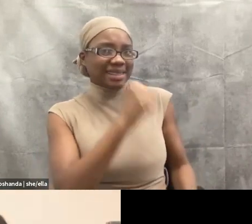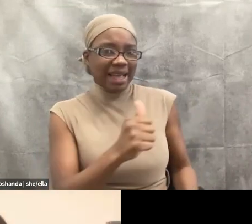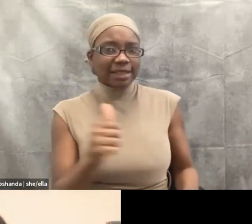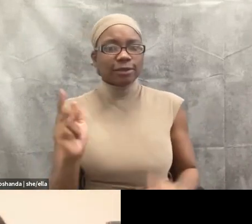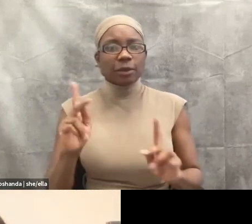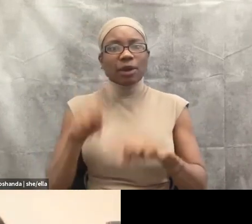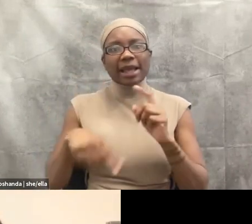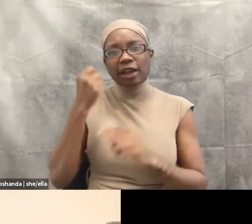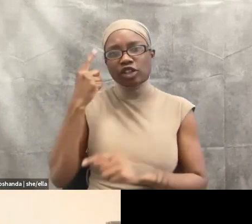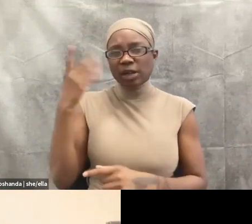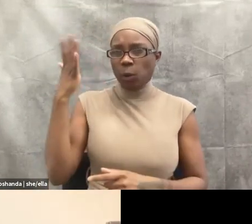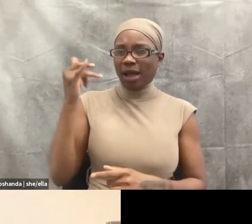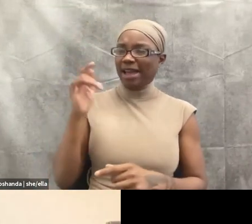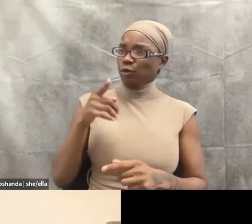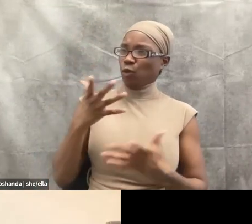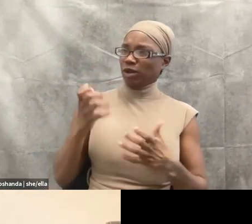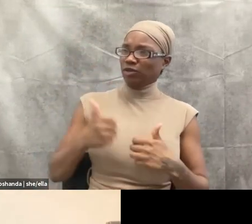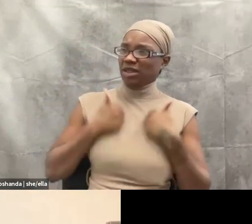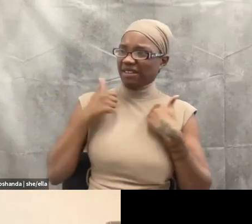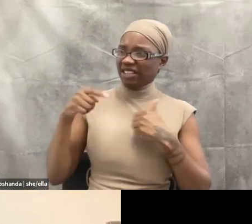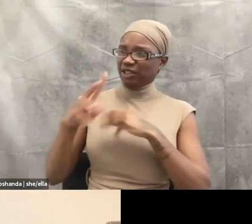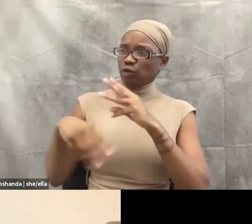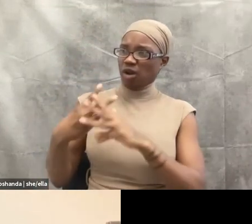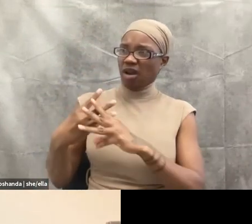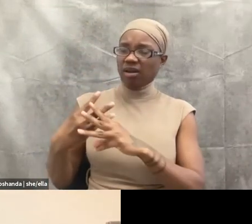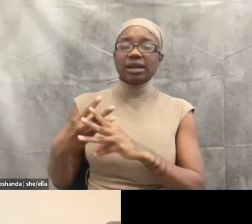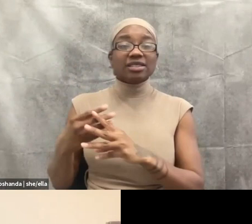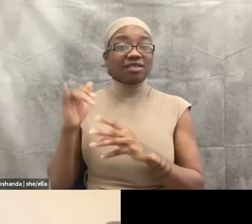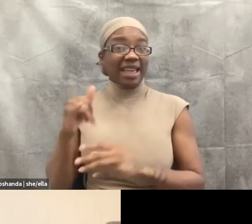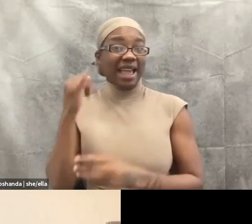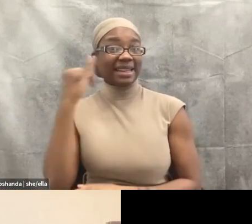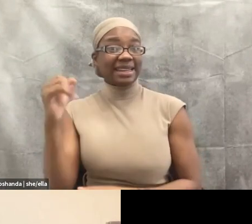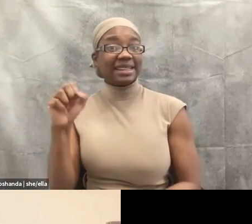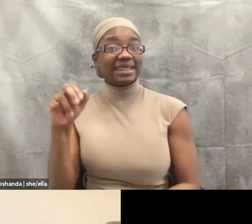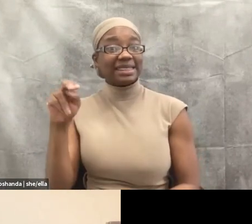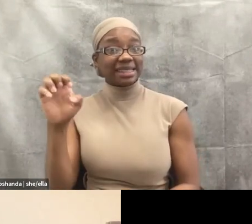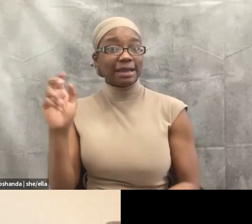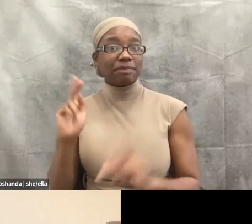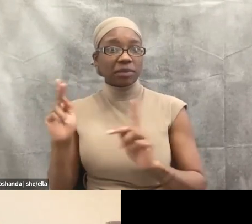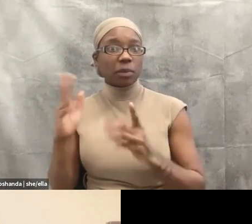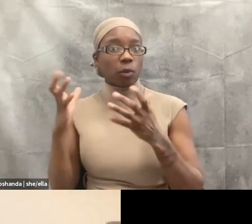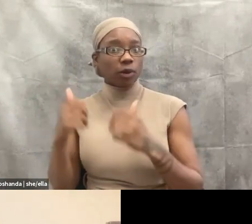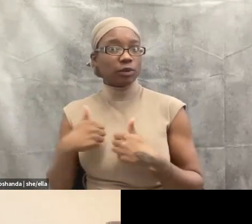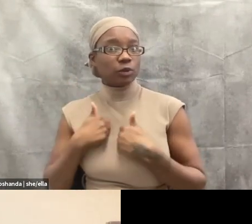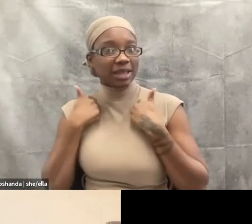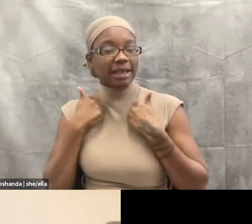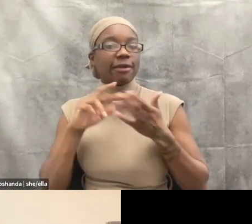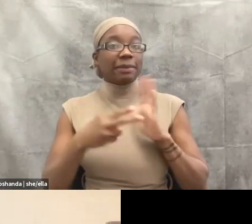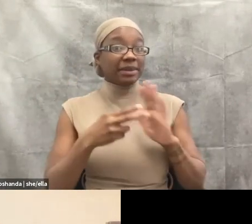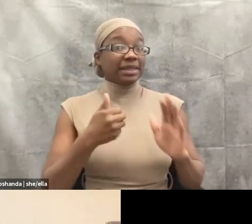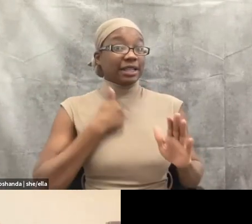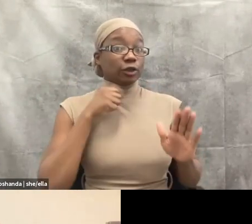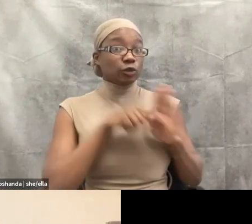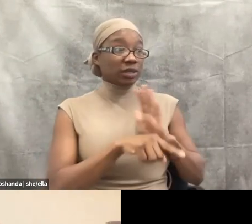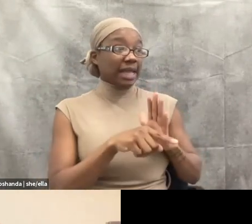the idea is that sane people want to live, our approach to suicide is to prolong life at all costs. And if we're doing that,